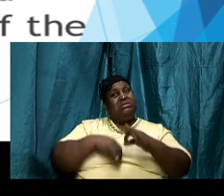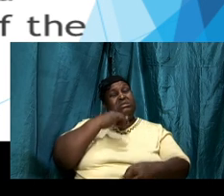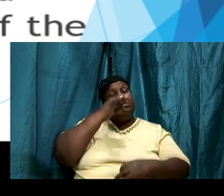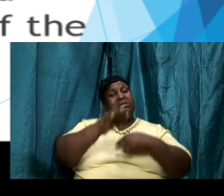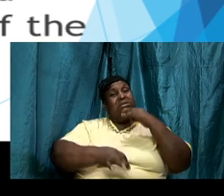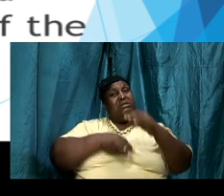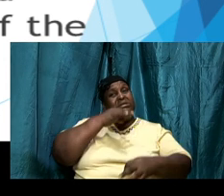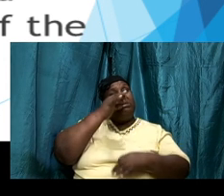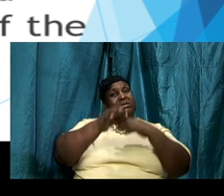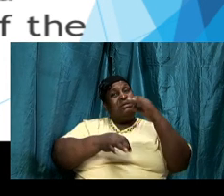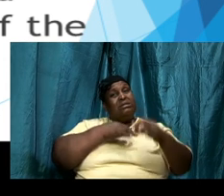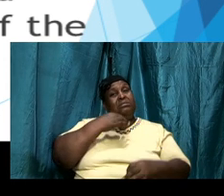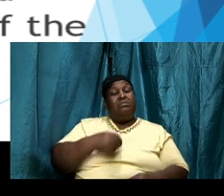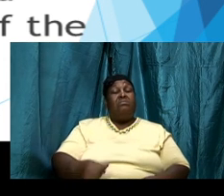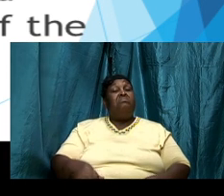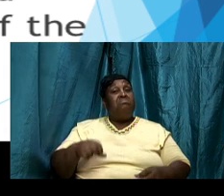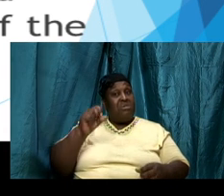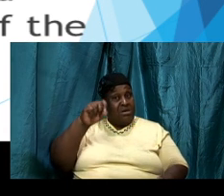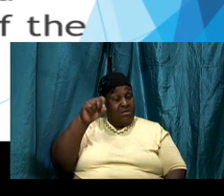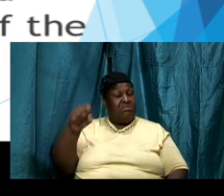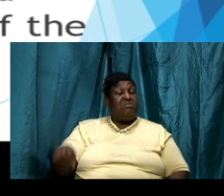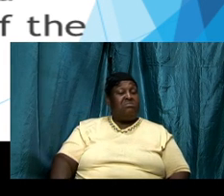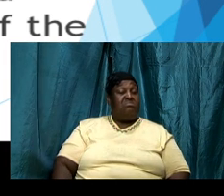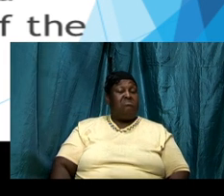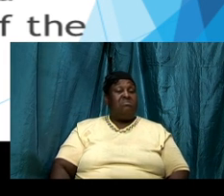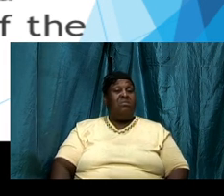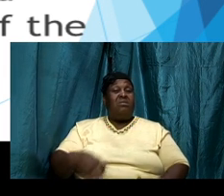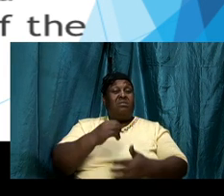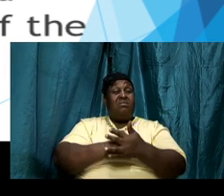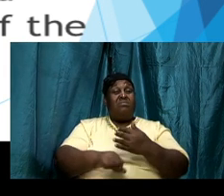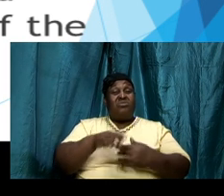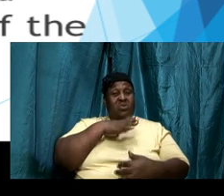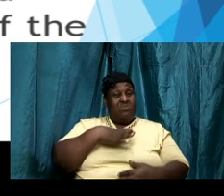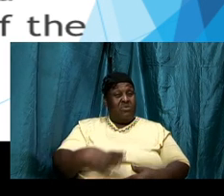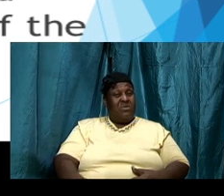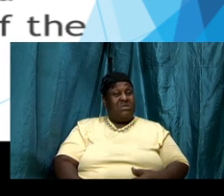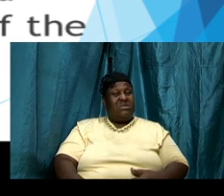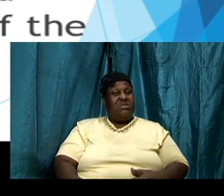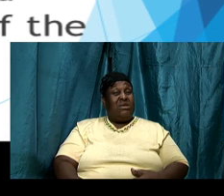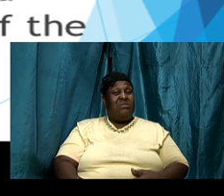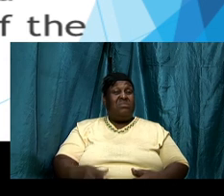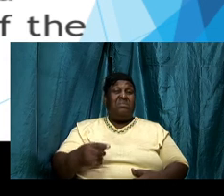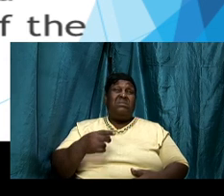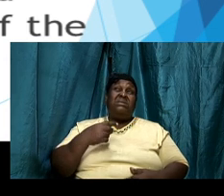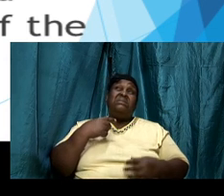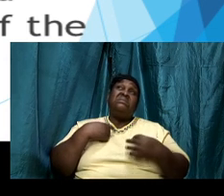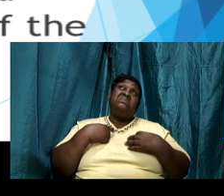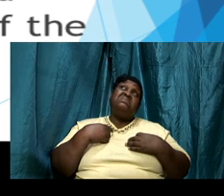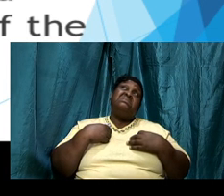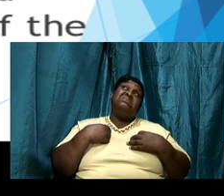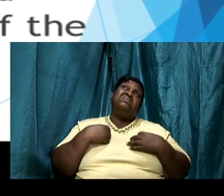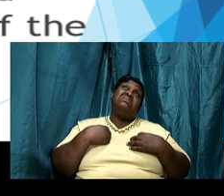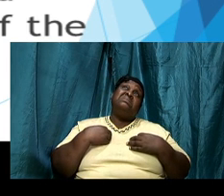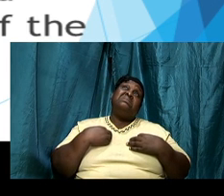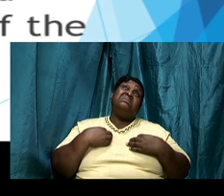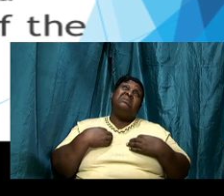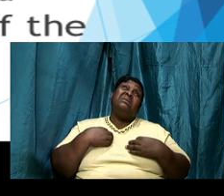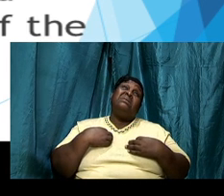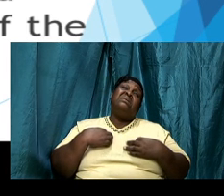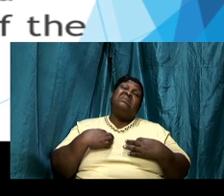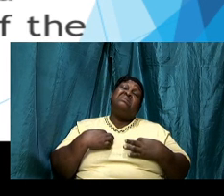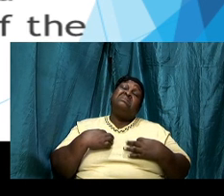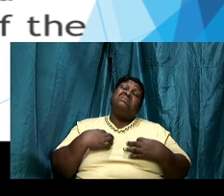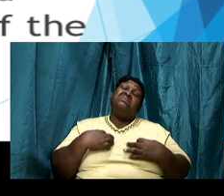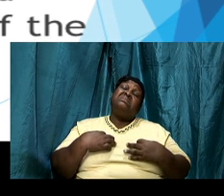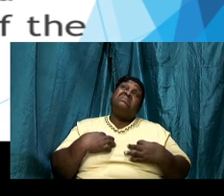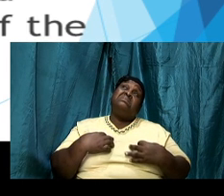name filled with the Holy Ghost are at stages of depression where they are now suicidal it can happen